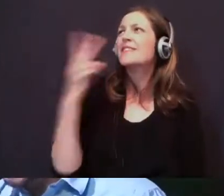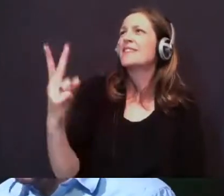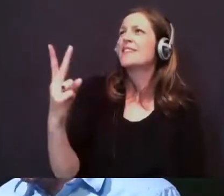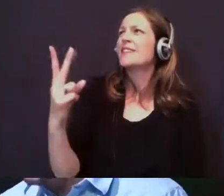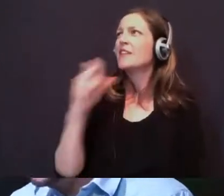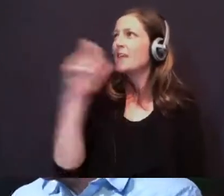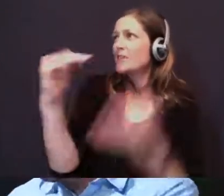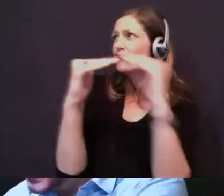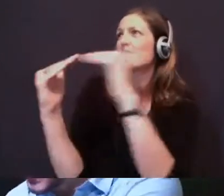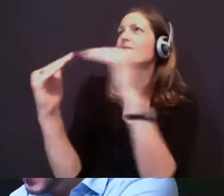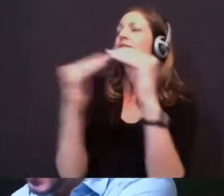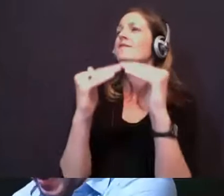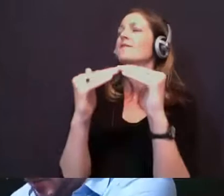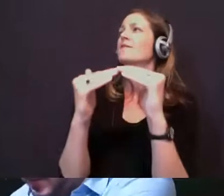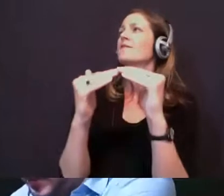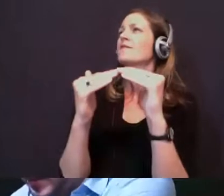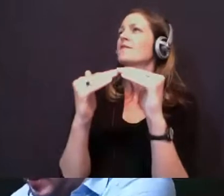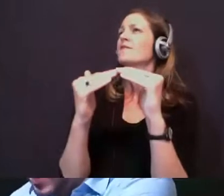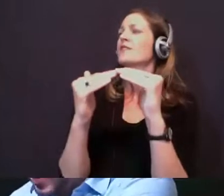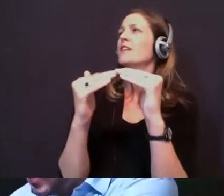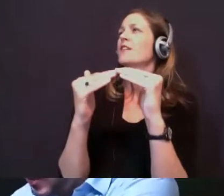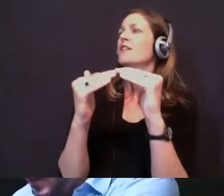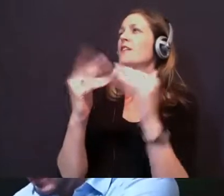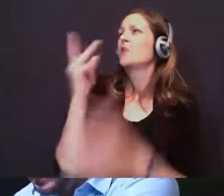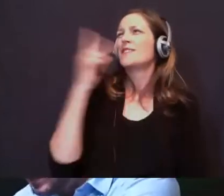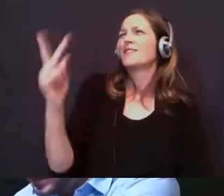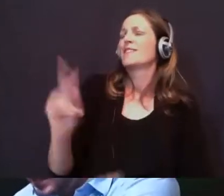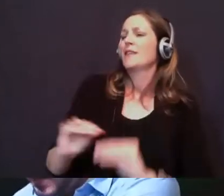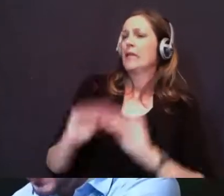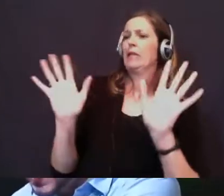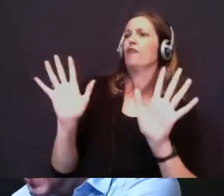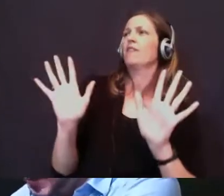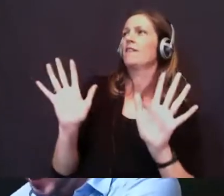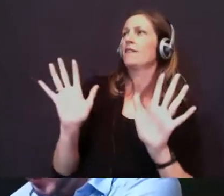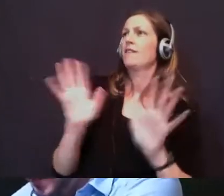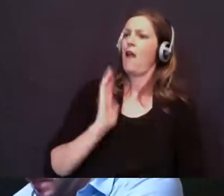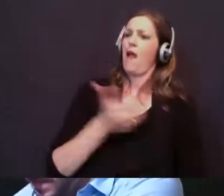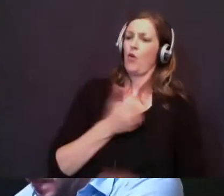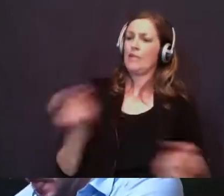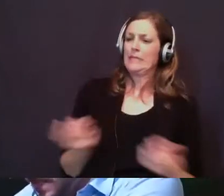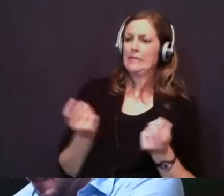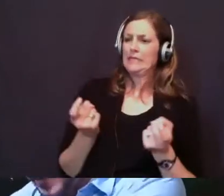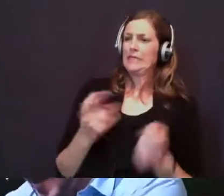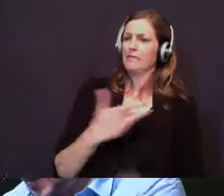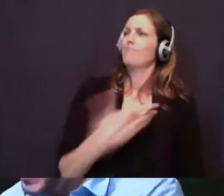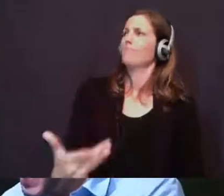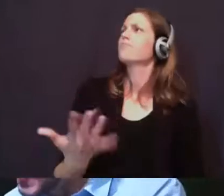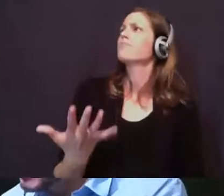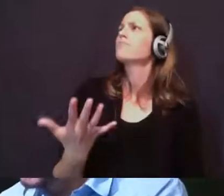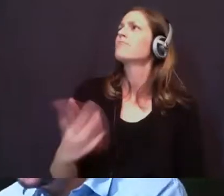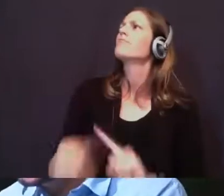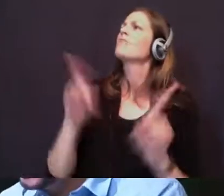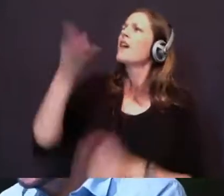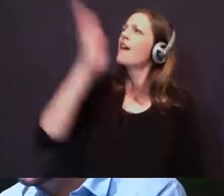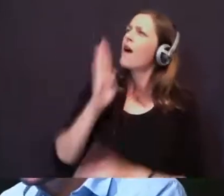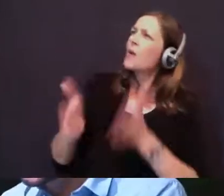injustice. We see so palpably our own sin nature. But God, we ask